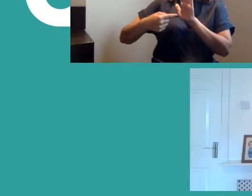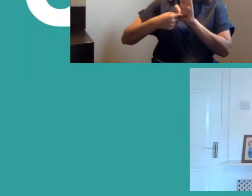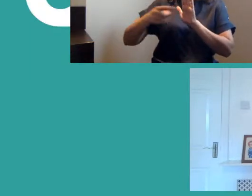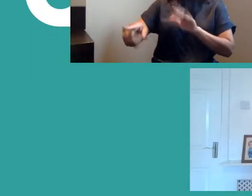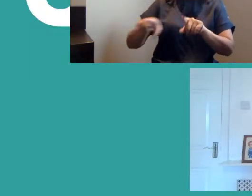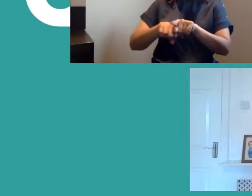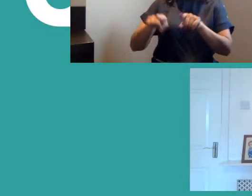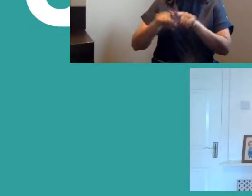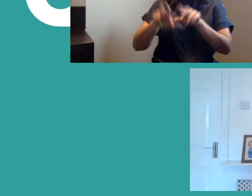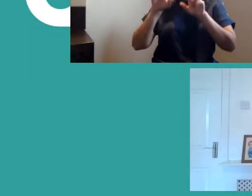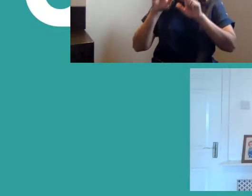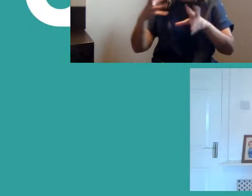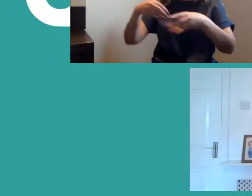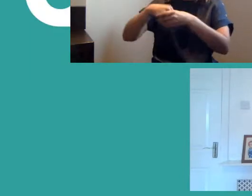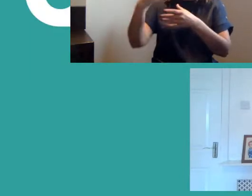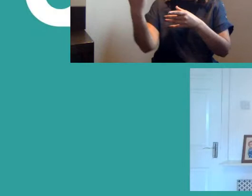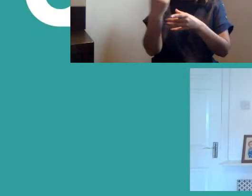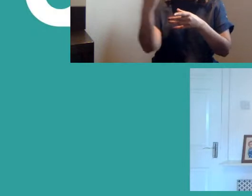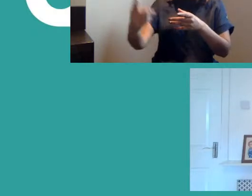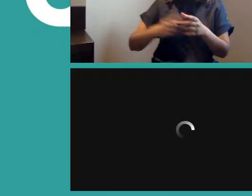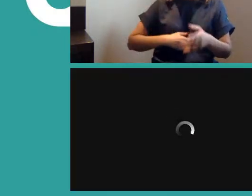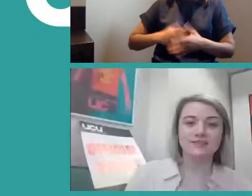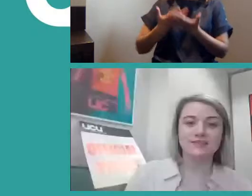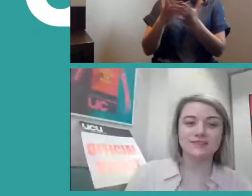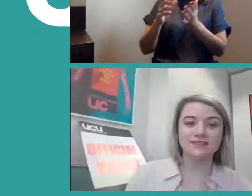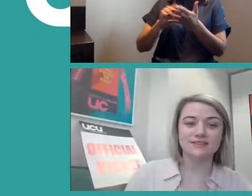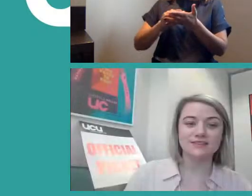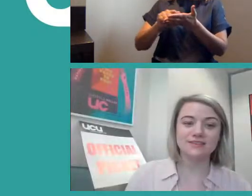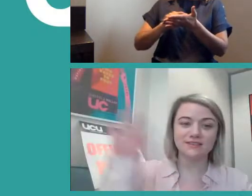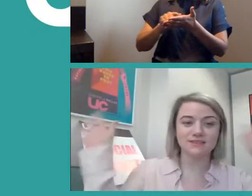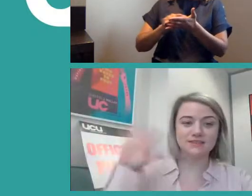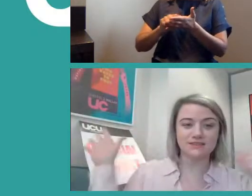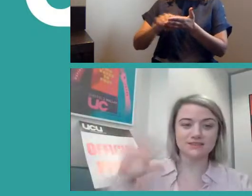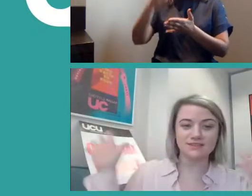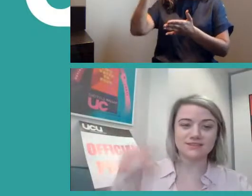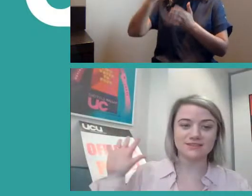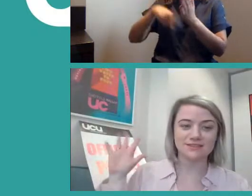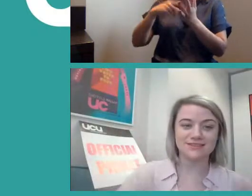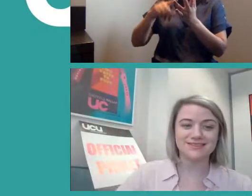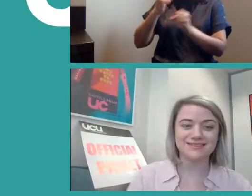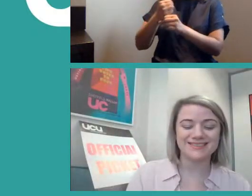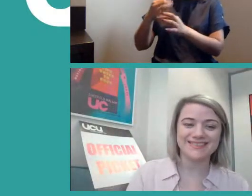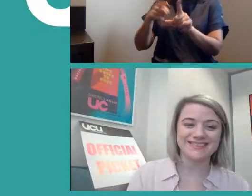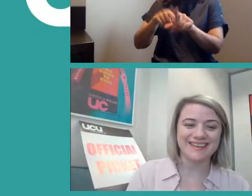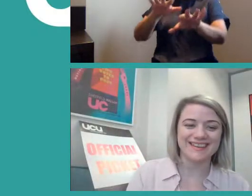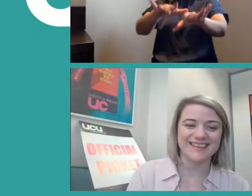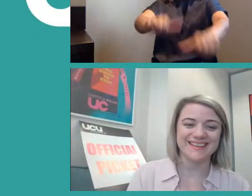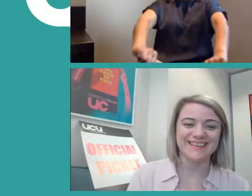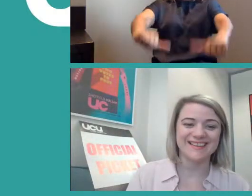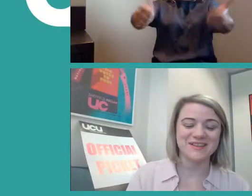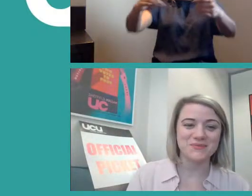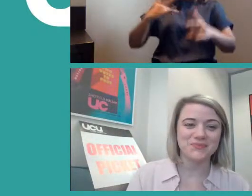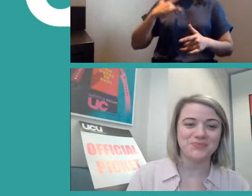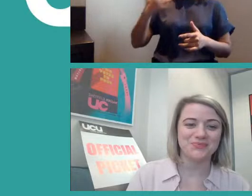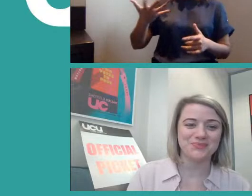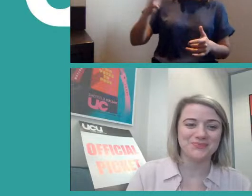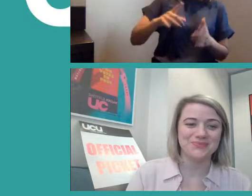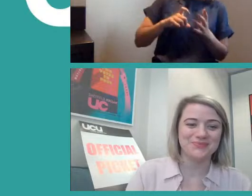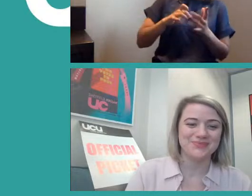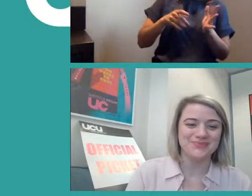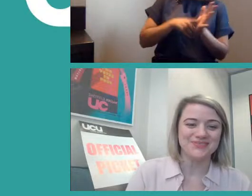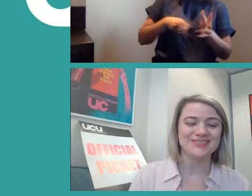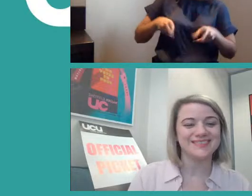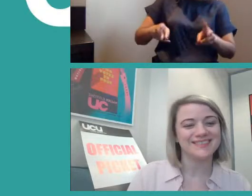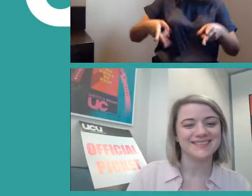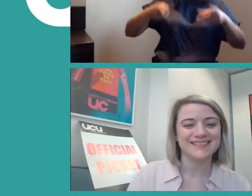should also hopefully be joined by our General Secretary, Jo Grady. And there she is, live from Carlo Street, which is